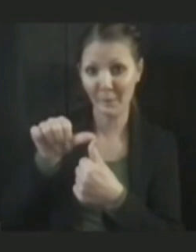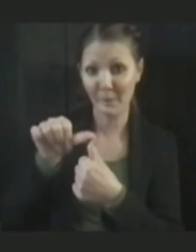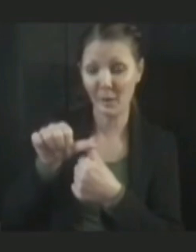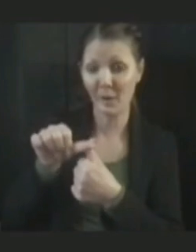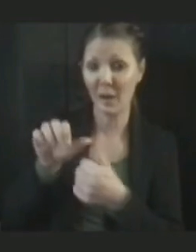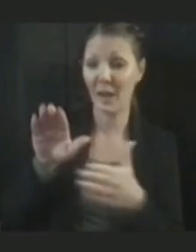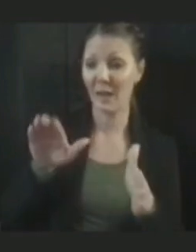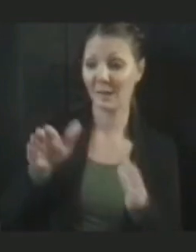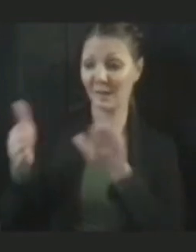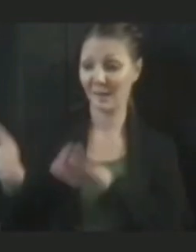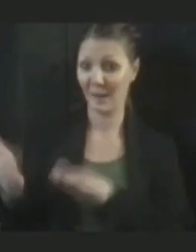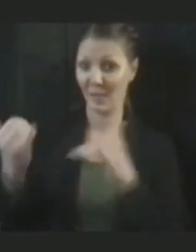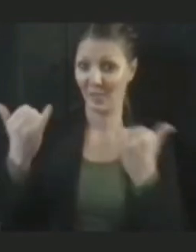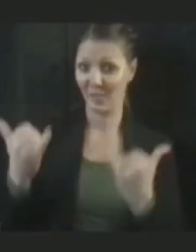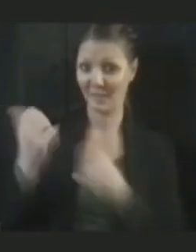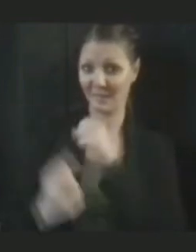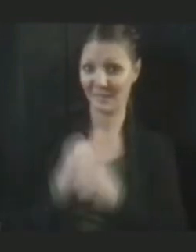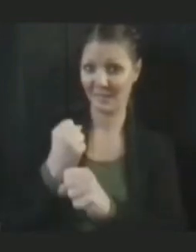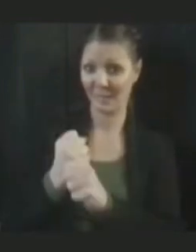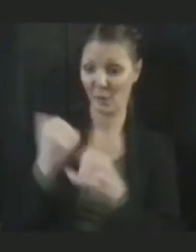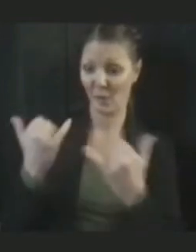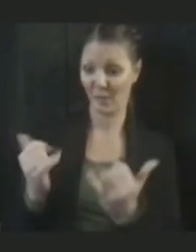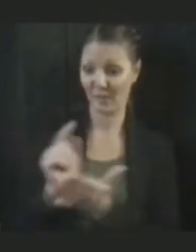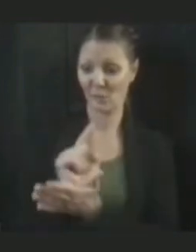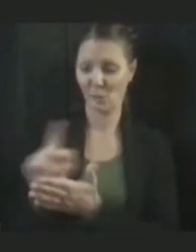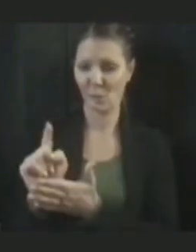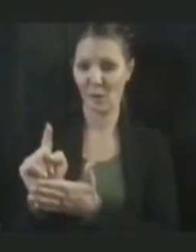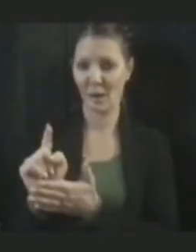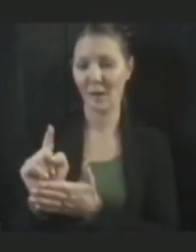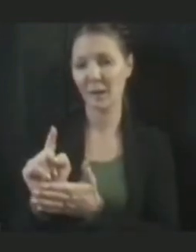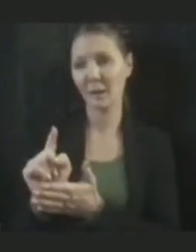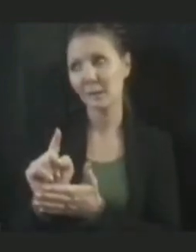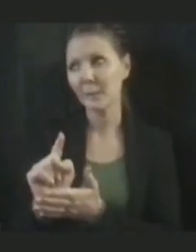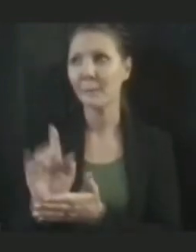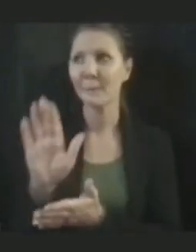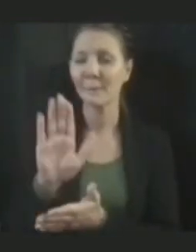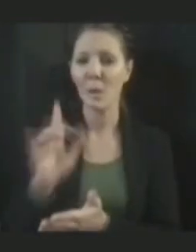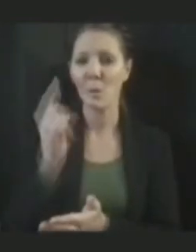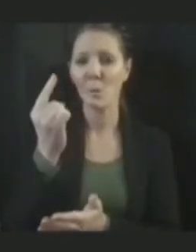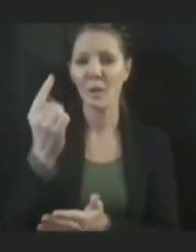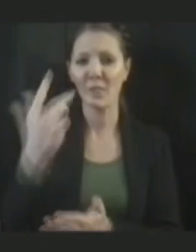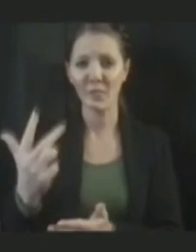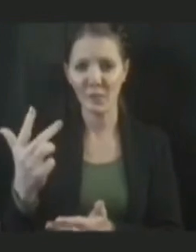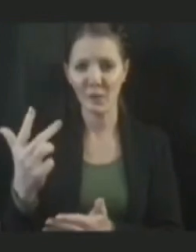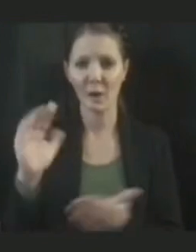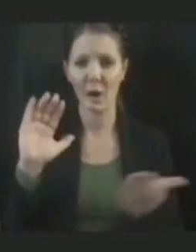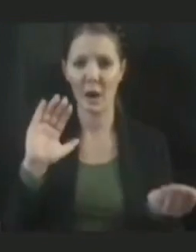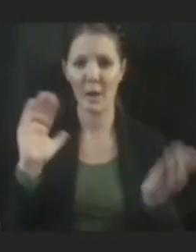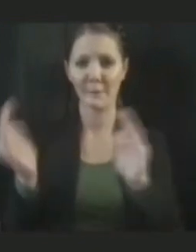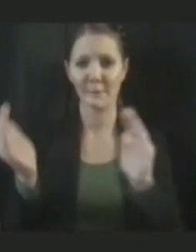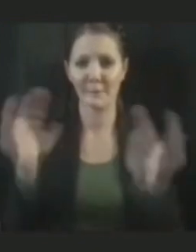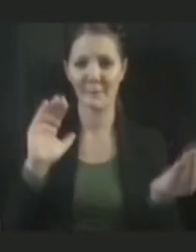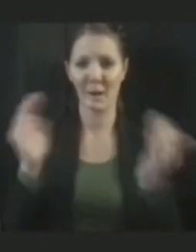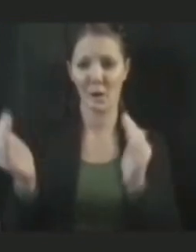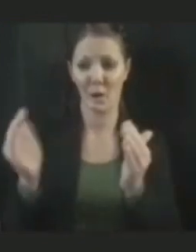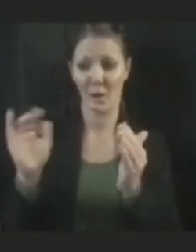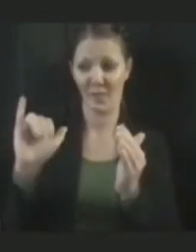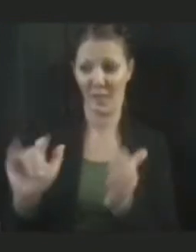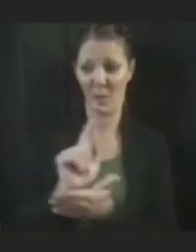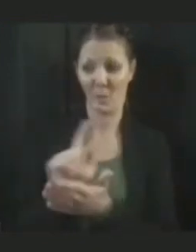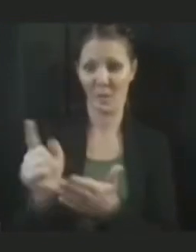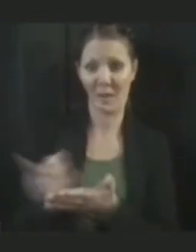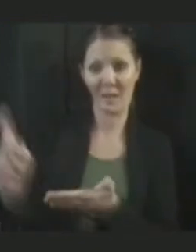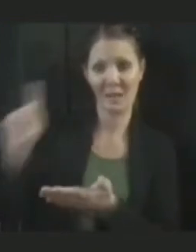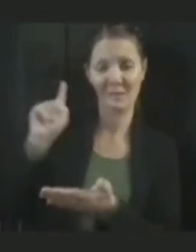this year, during this week, are about a third of the number of deaths we had in a comparable week last